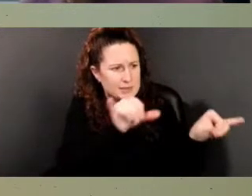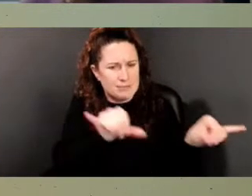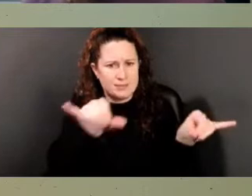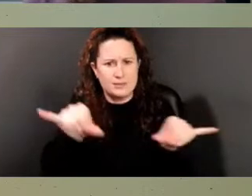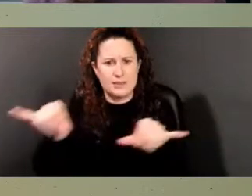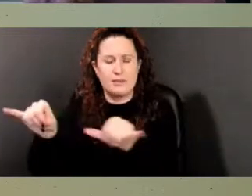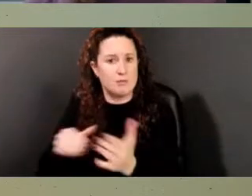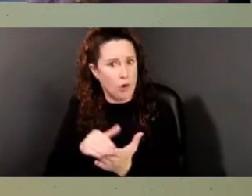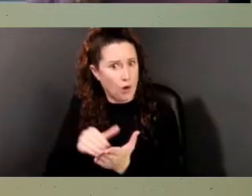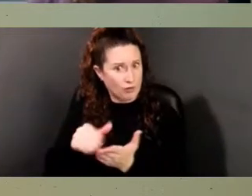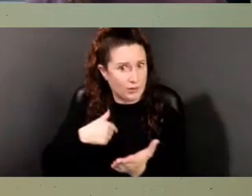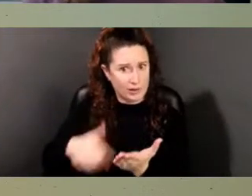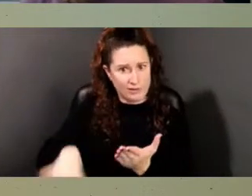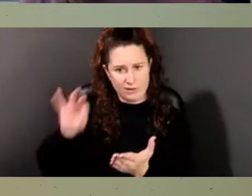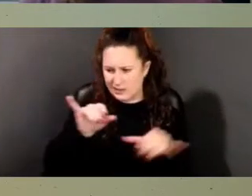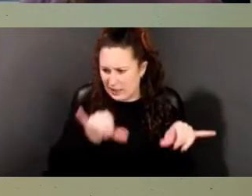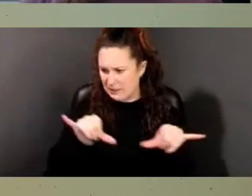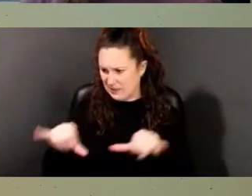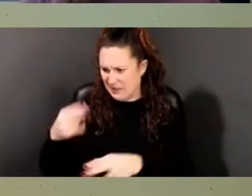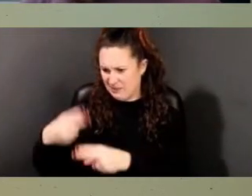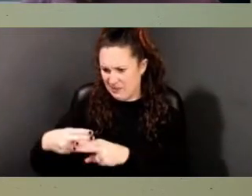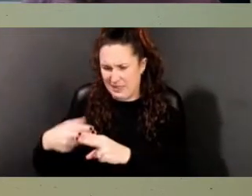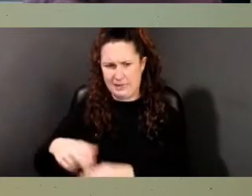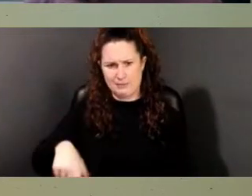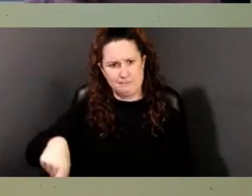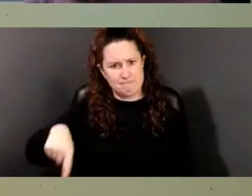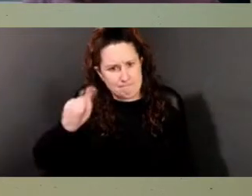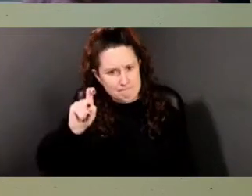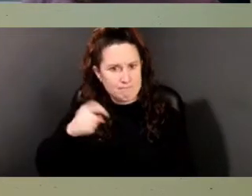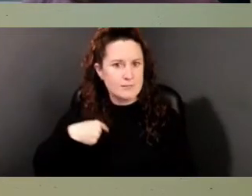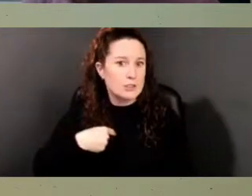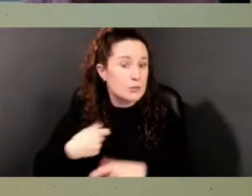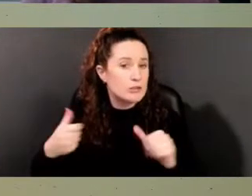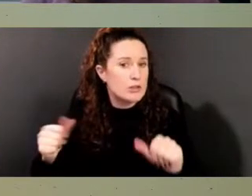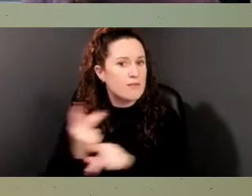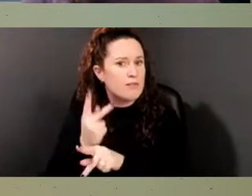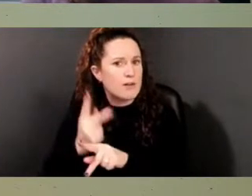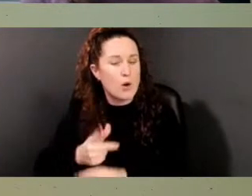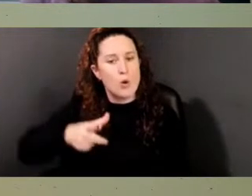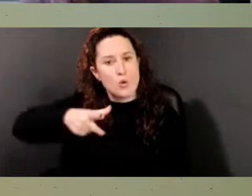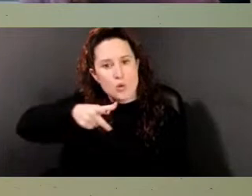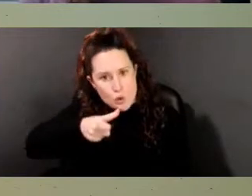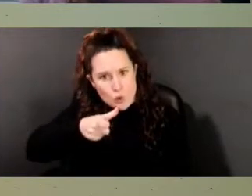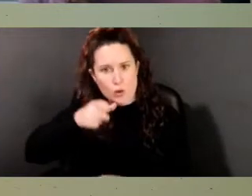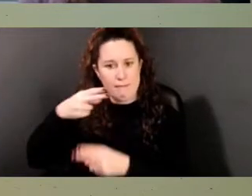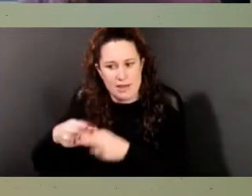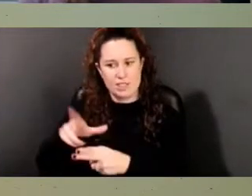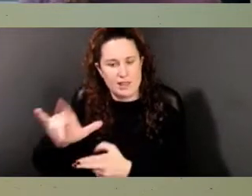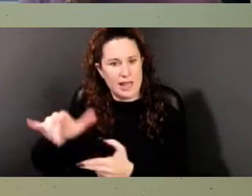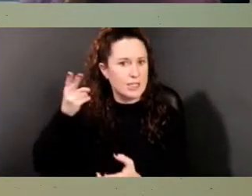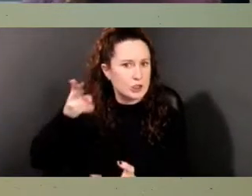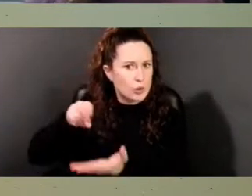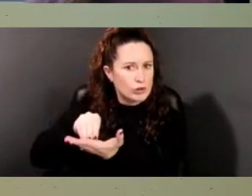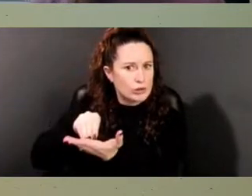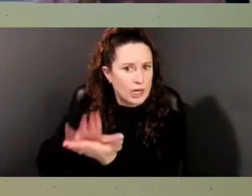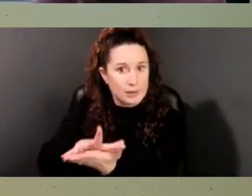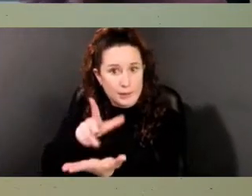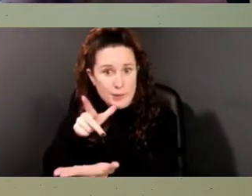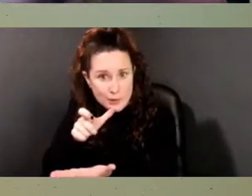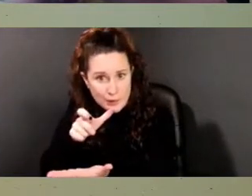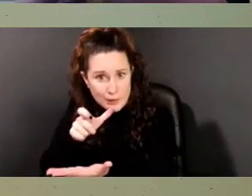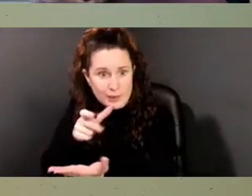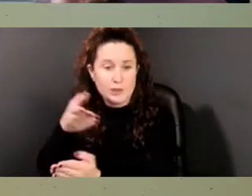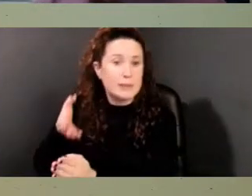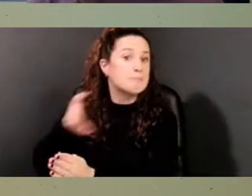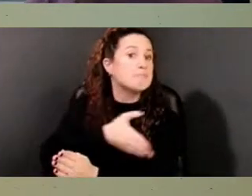When that occurred, we did our best to determine precisely who was mentioned in a certain historical document. So, the Plantation Stories